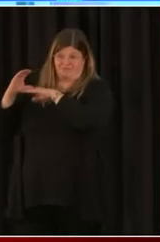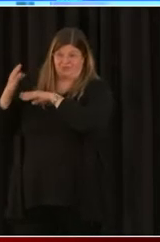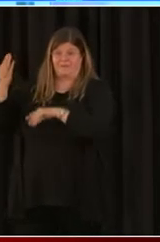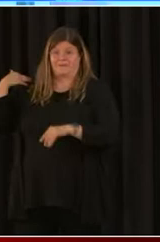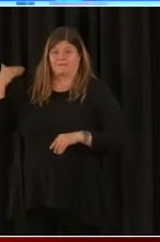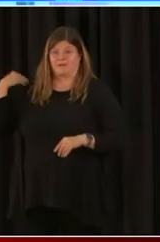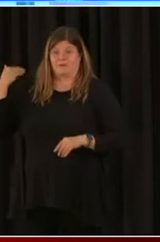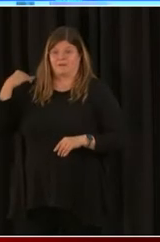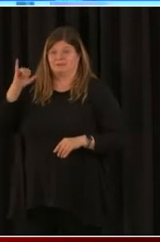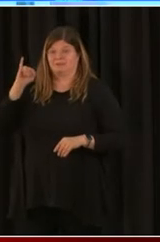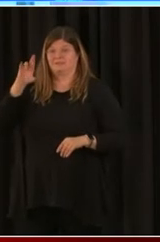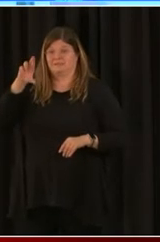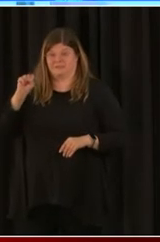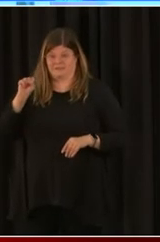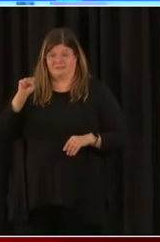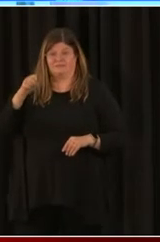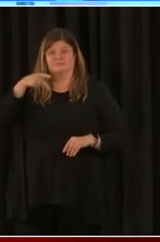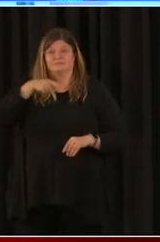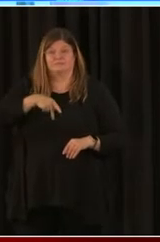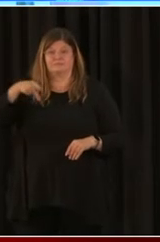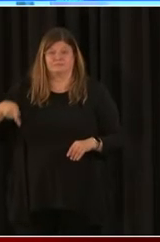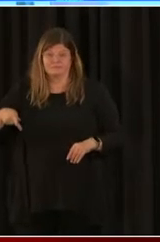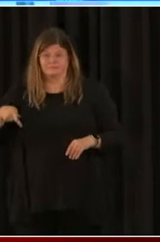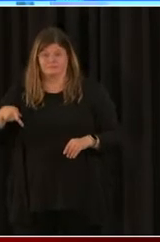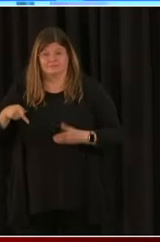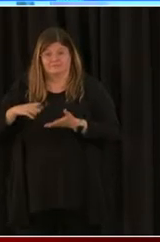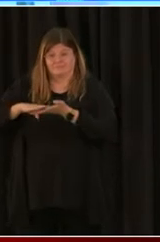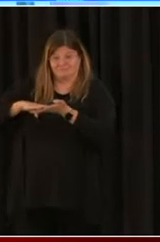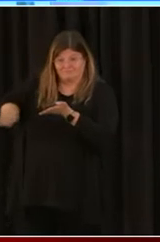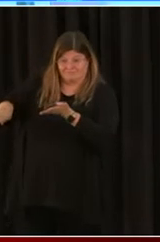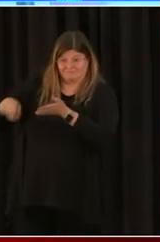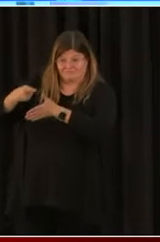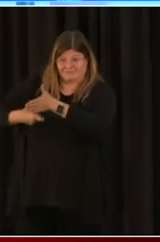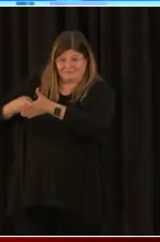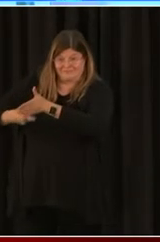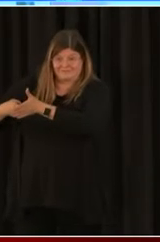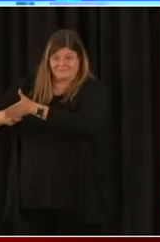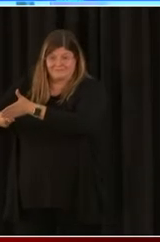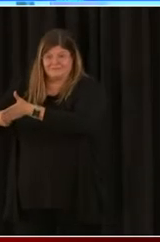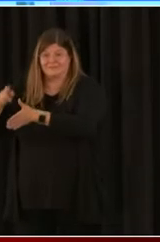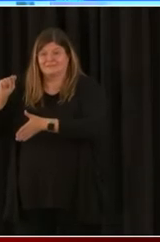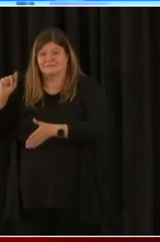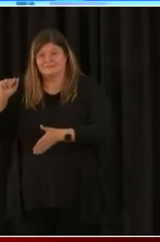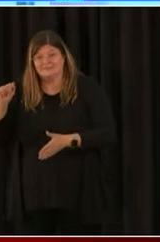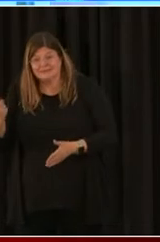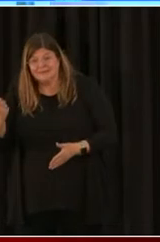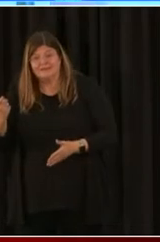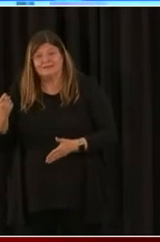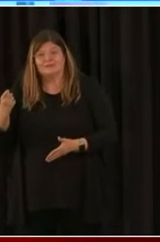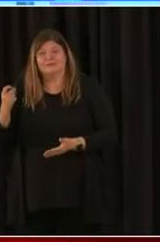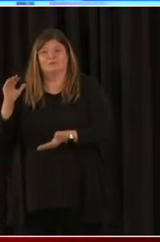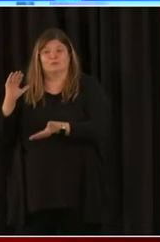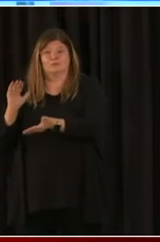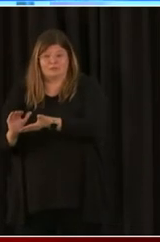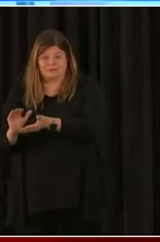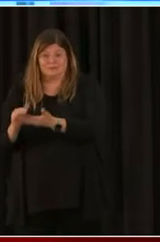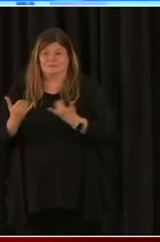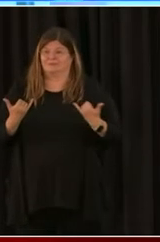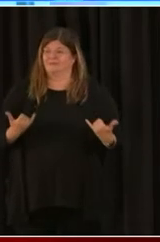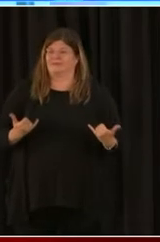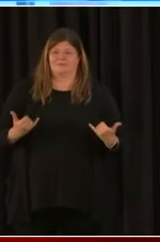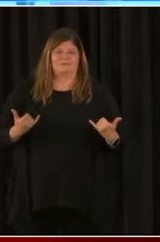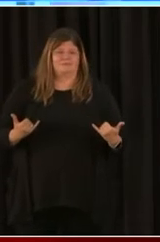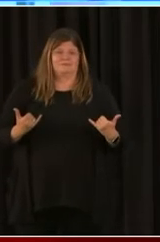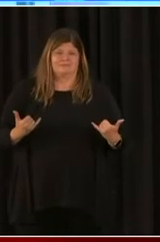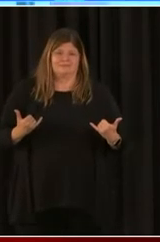for PPP forgiven expenses and clarifies that PPP loan forgiveness is not